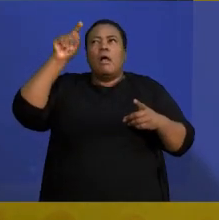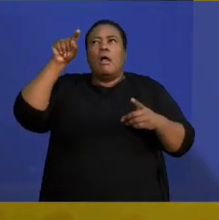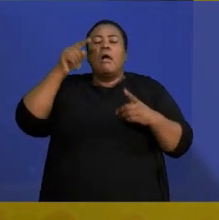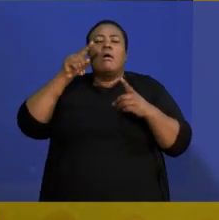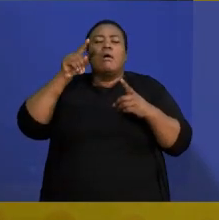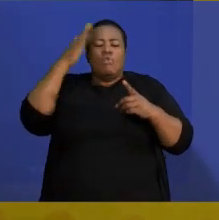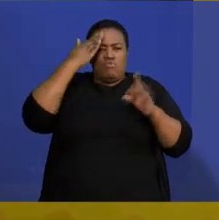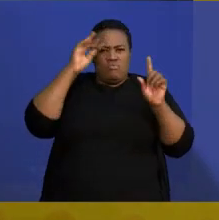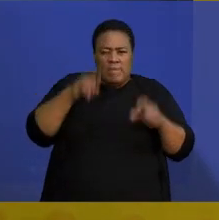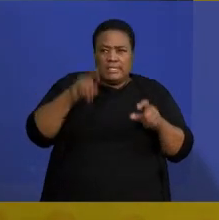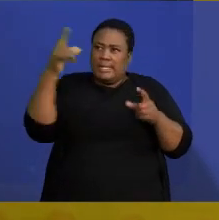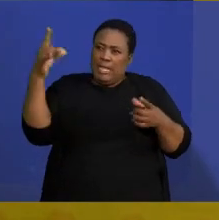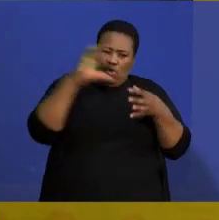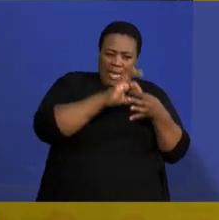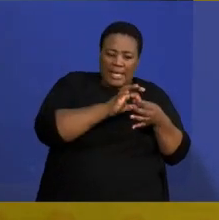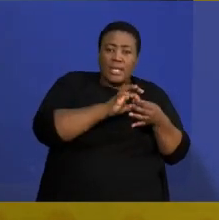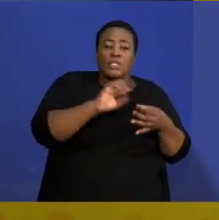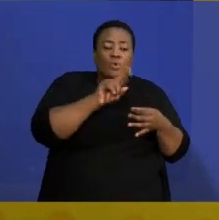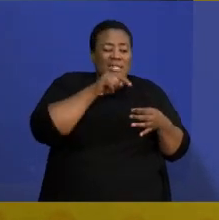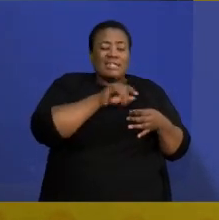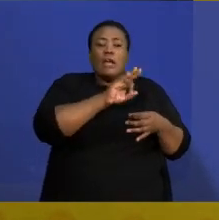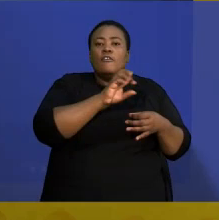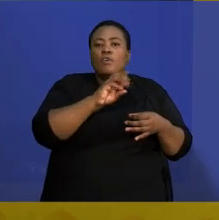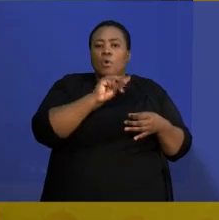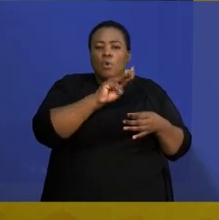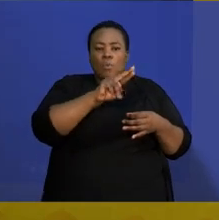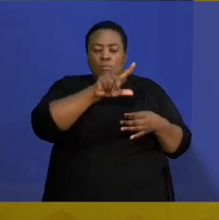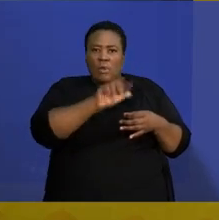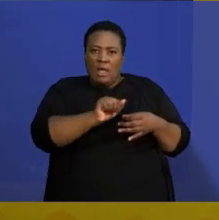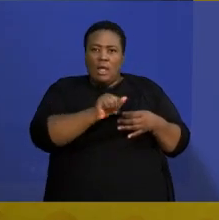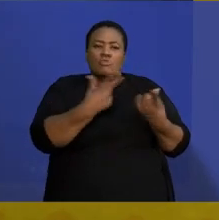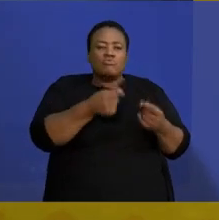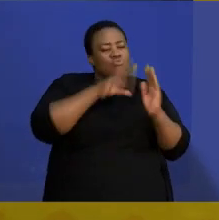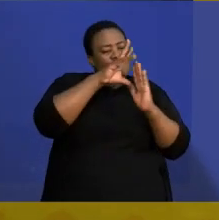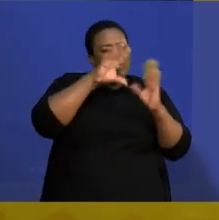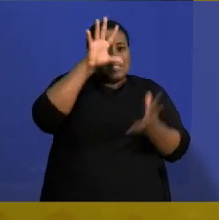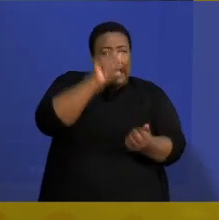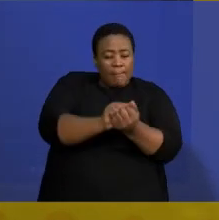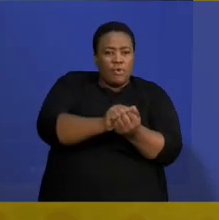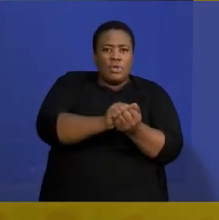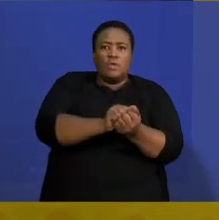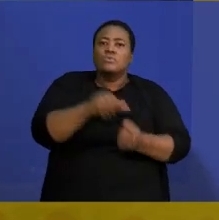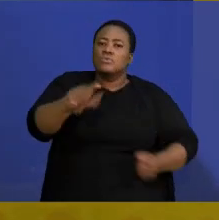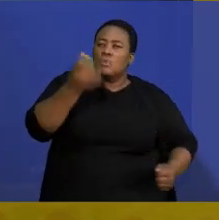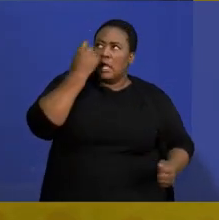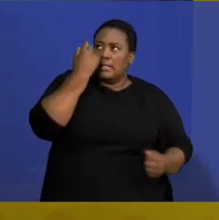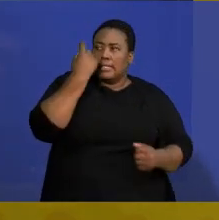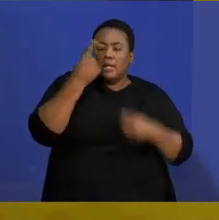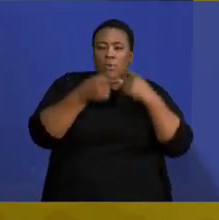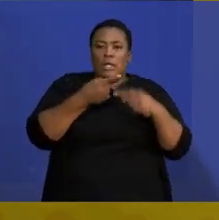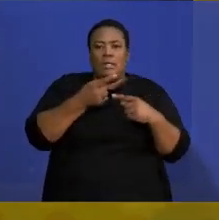So please make some notes in terms of summaries of what you understand about a certain concept.